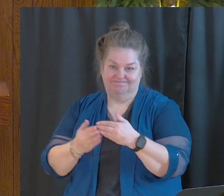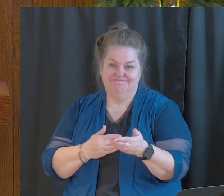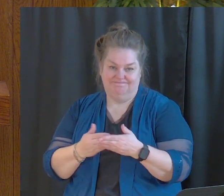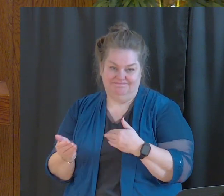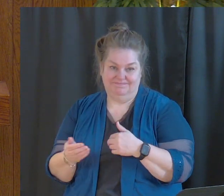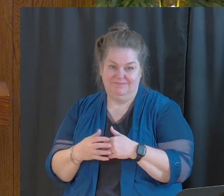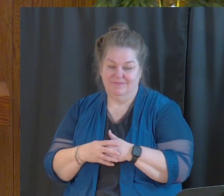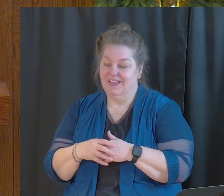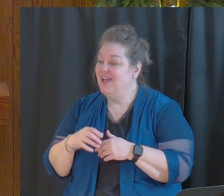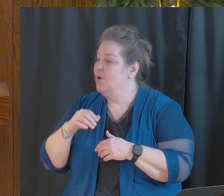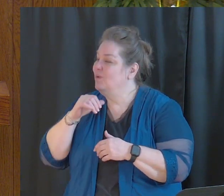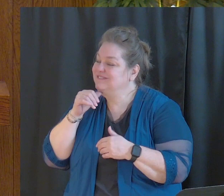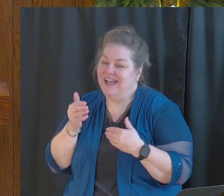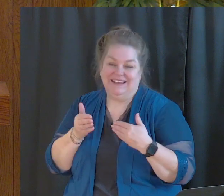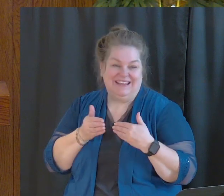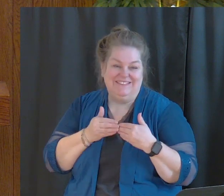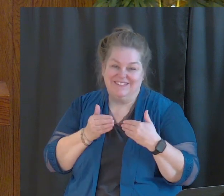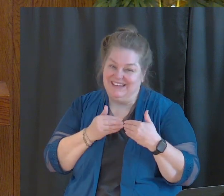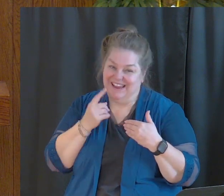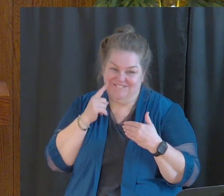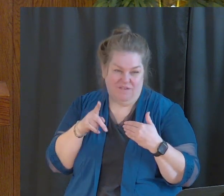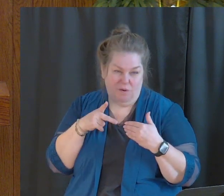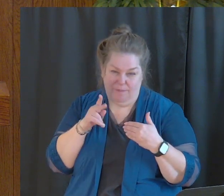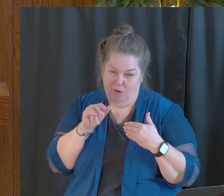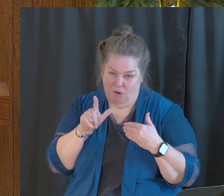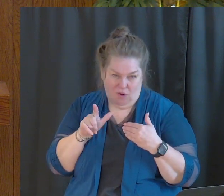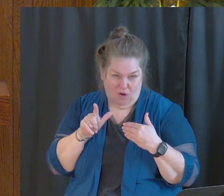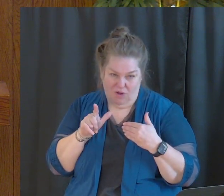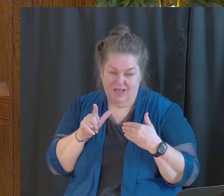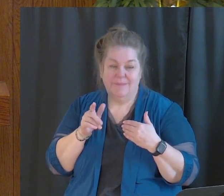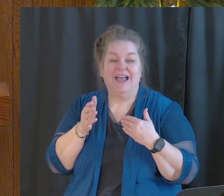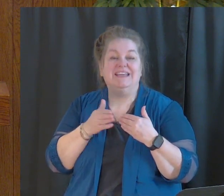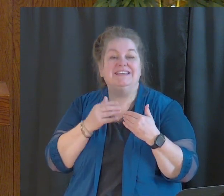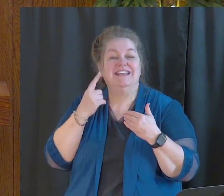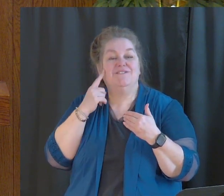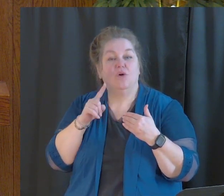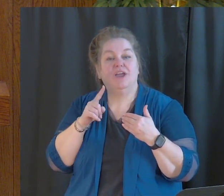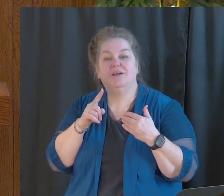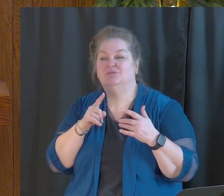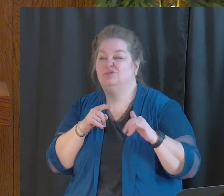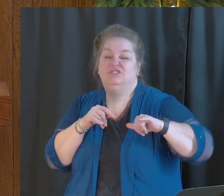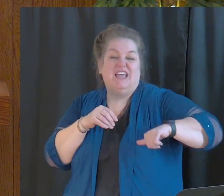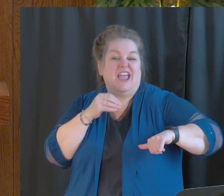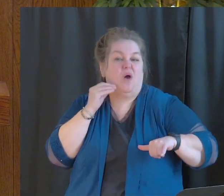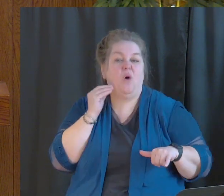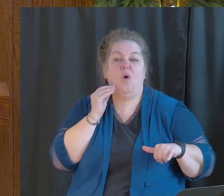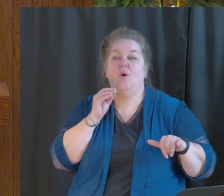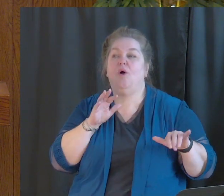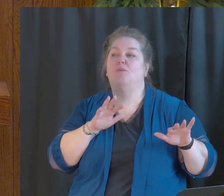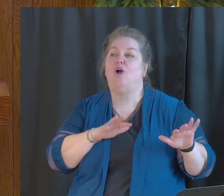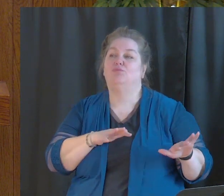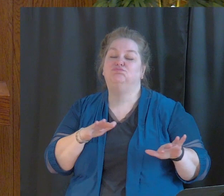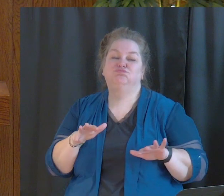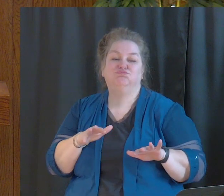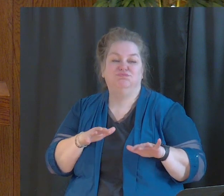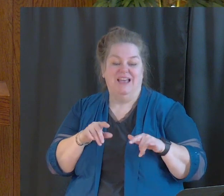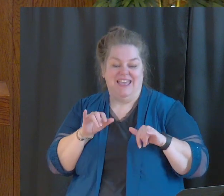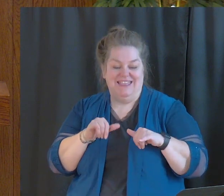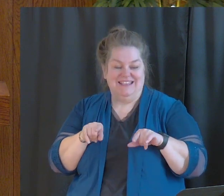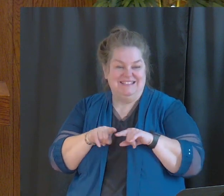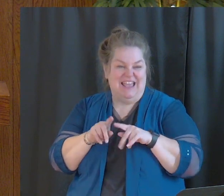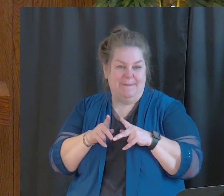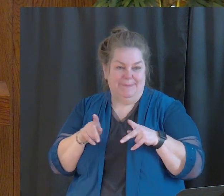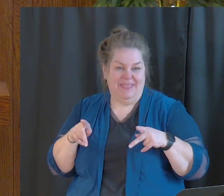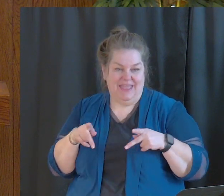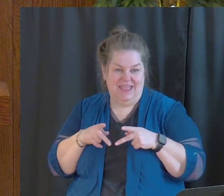It wasn't convenient for Paul to do that. It was much more convenient for him just to stay at home, stay where he was at, in the comfort of his place, wherever he was at, and